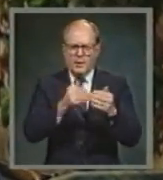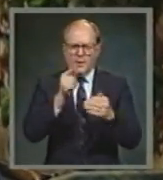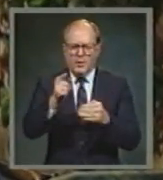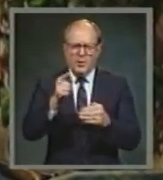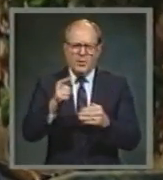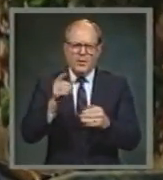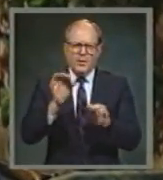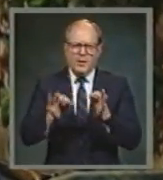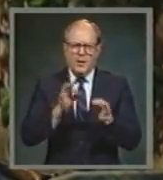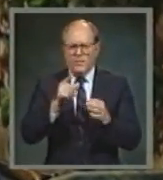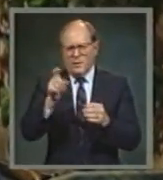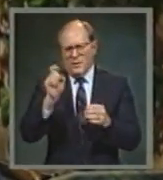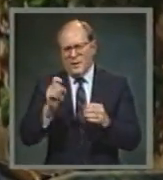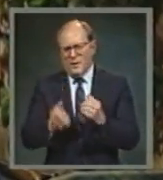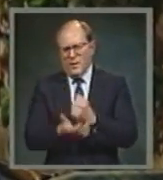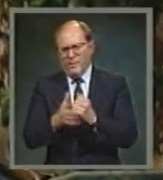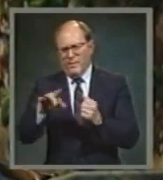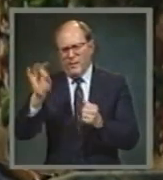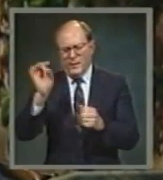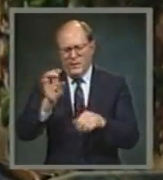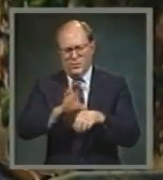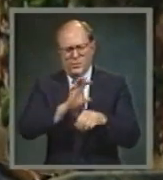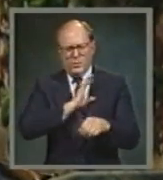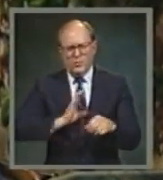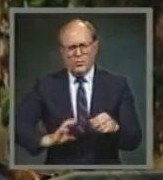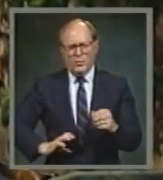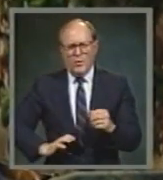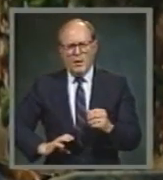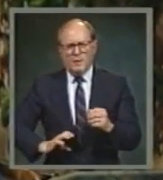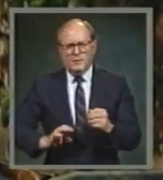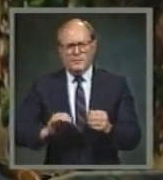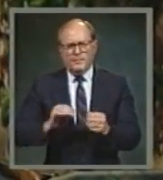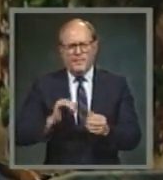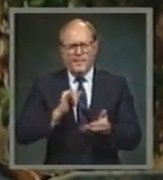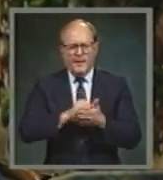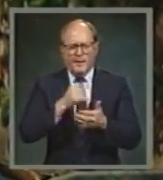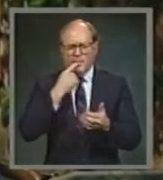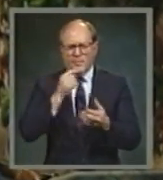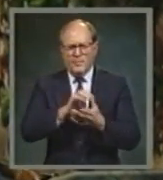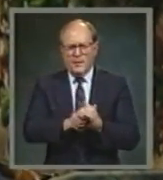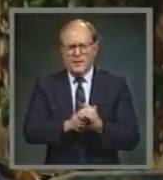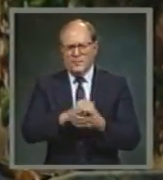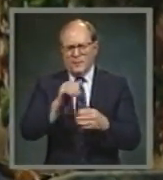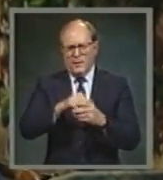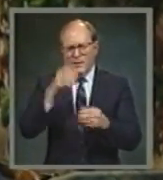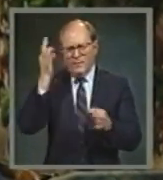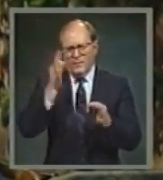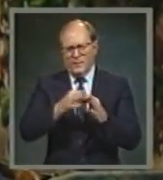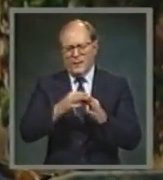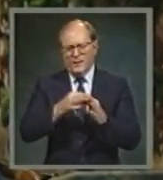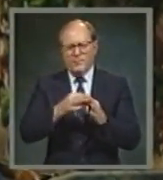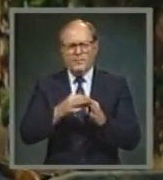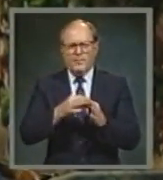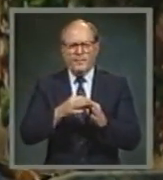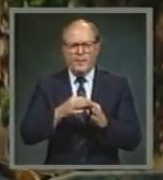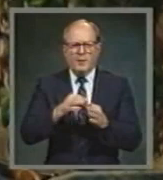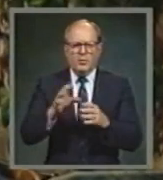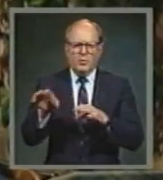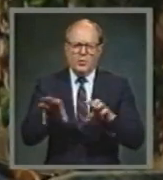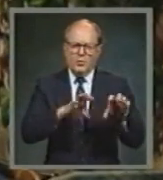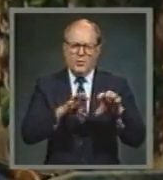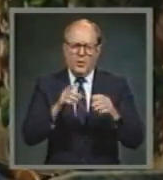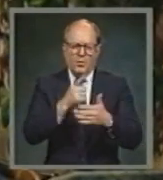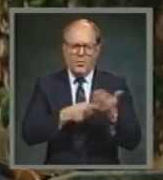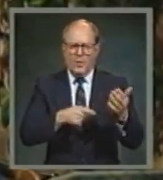to have some assistance in finding a church that believes in faith and in morals, doing the will of the